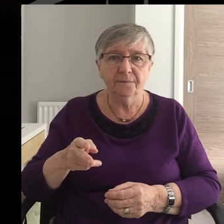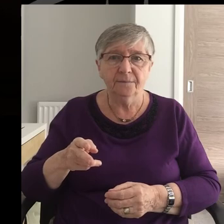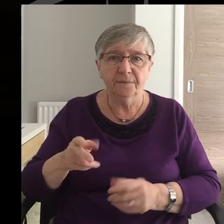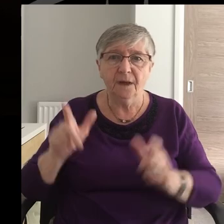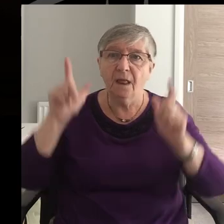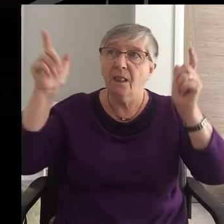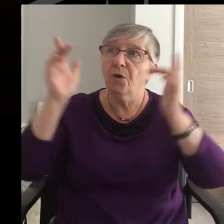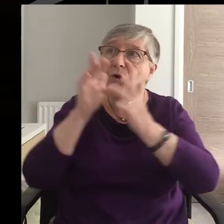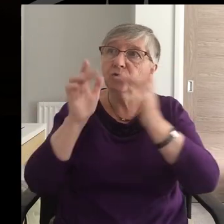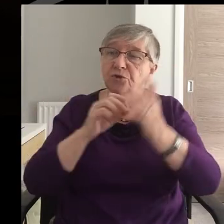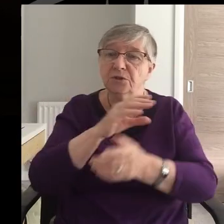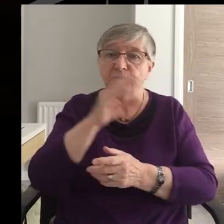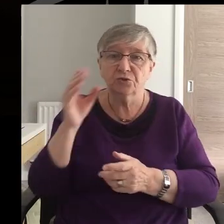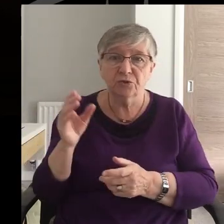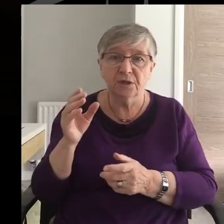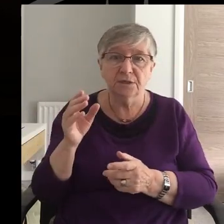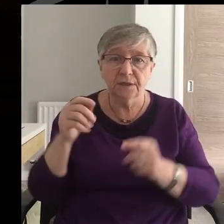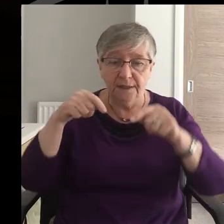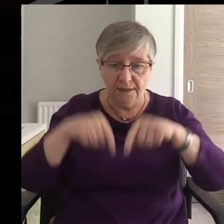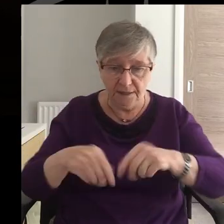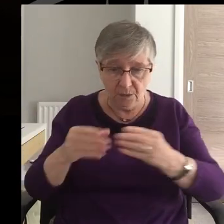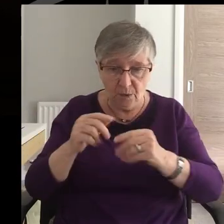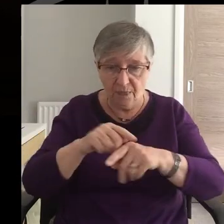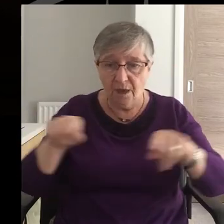Lord Jesus Christ Here with us now